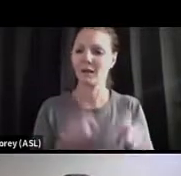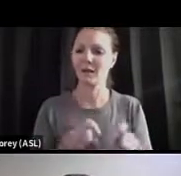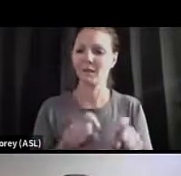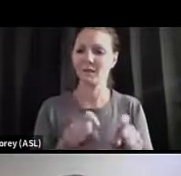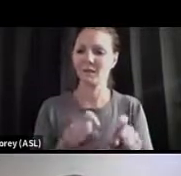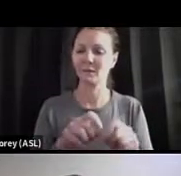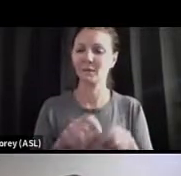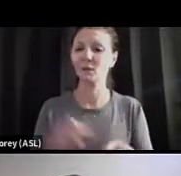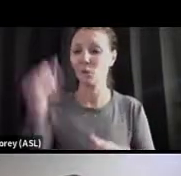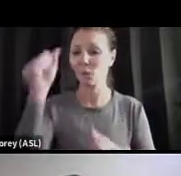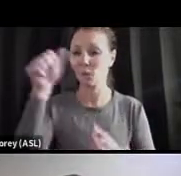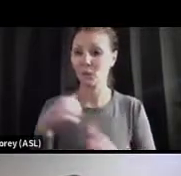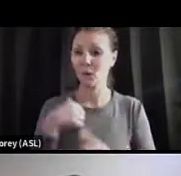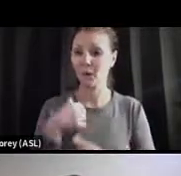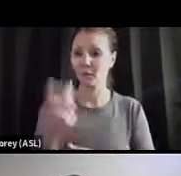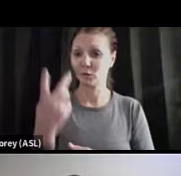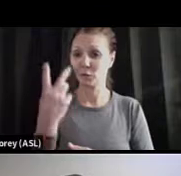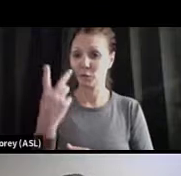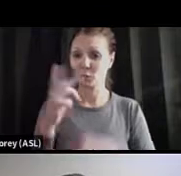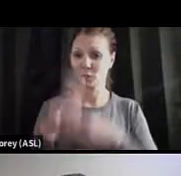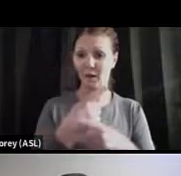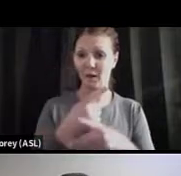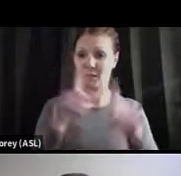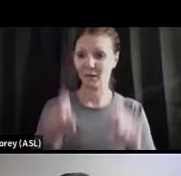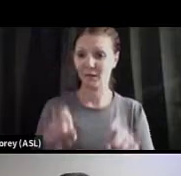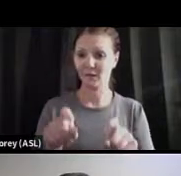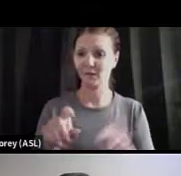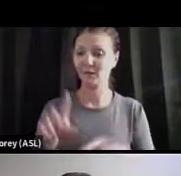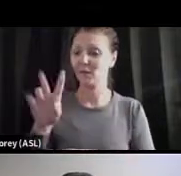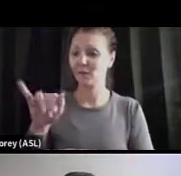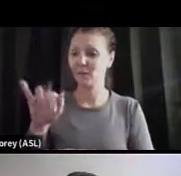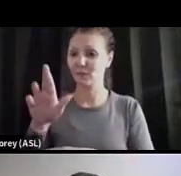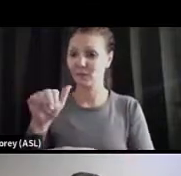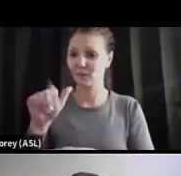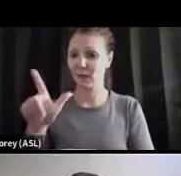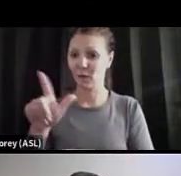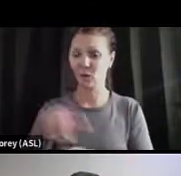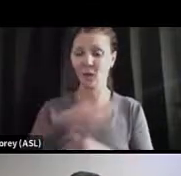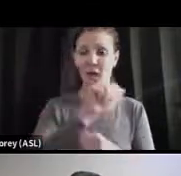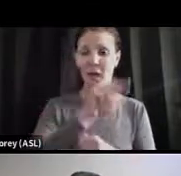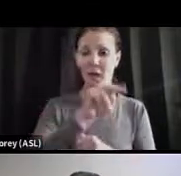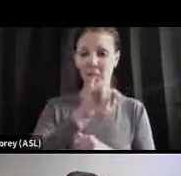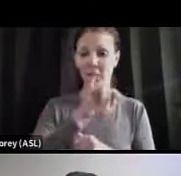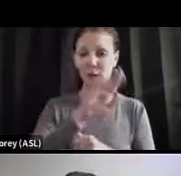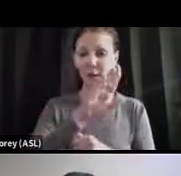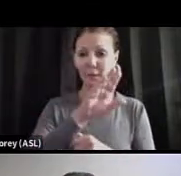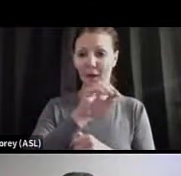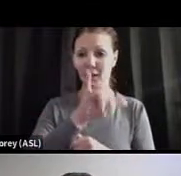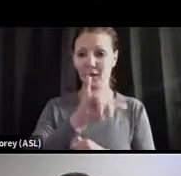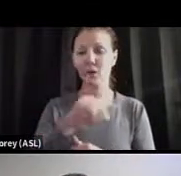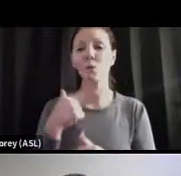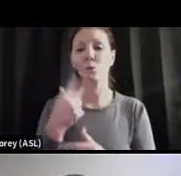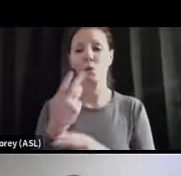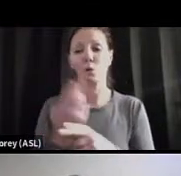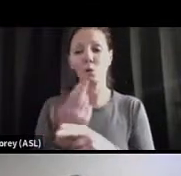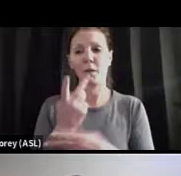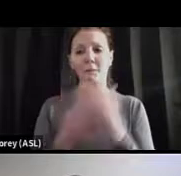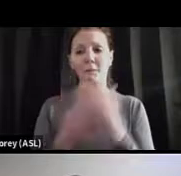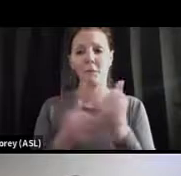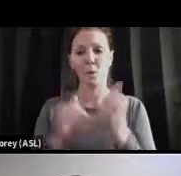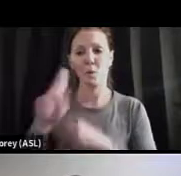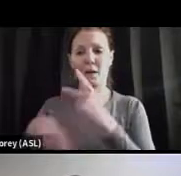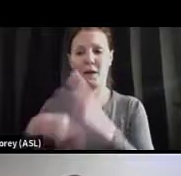Remember, there are two types of tests, viral and antibody, and we're using both types of the viral tests now. The